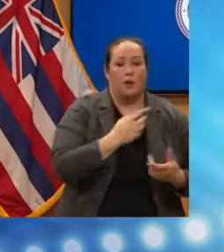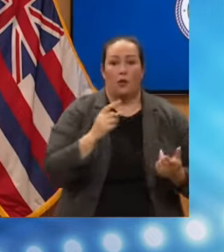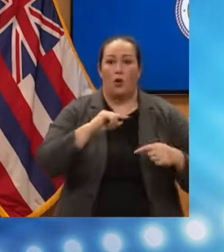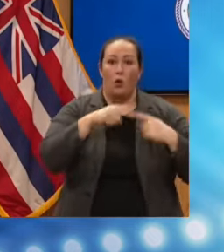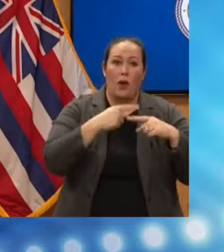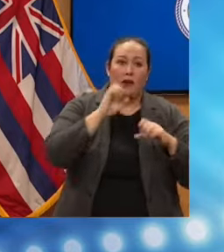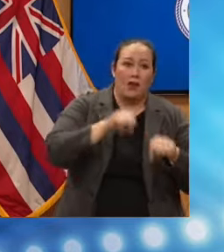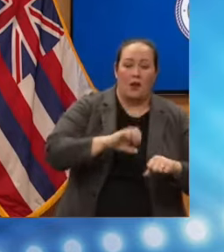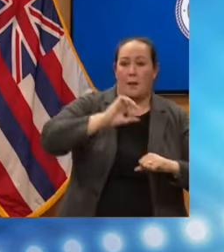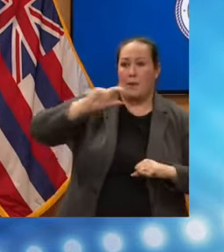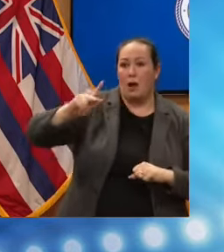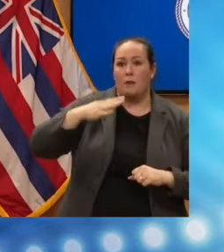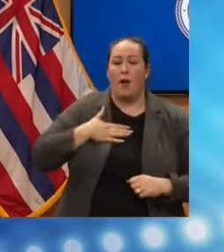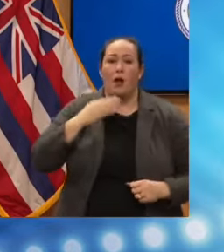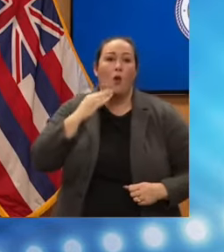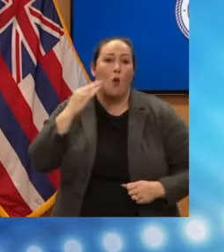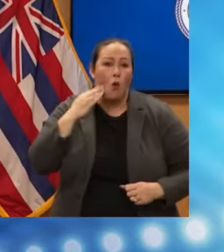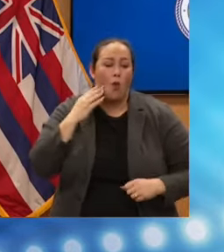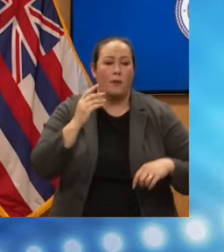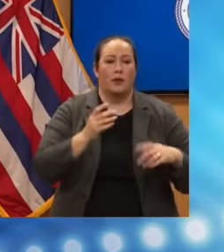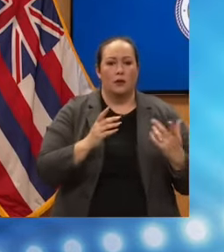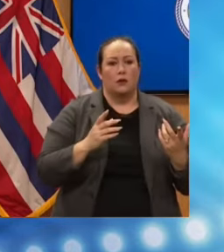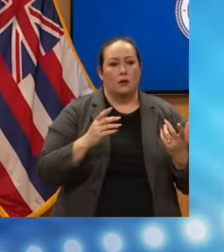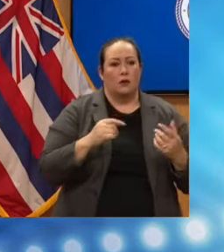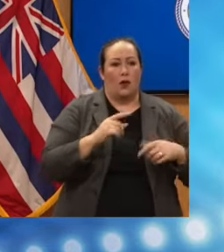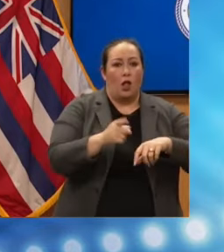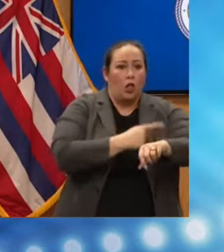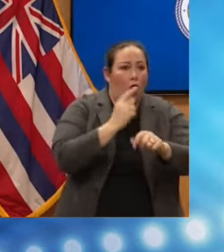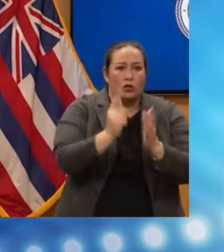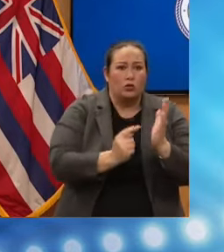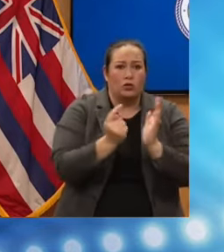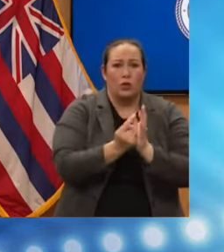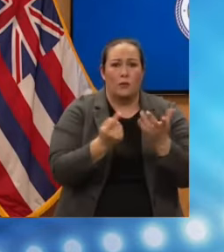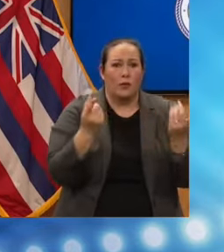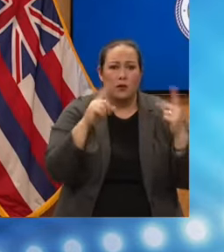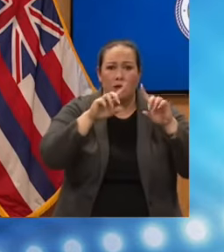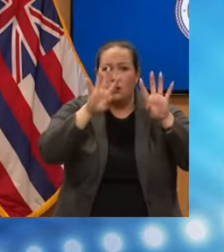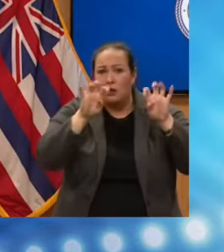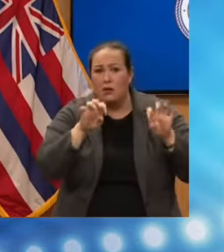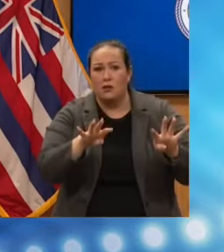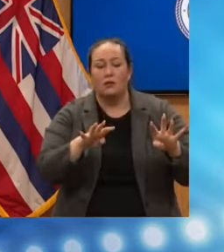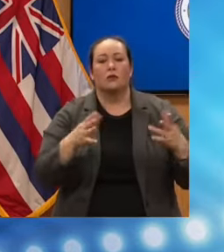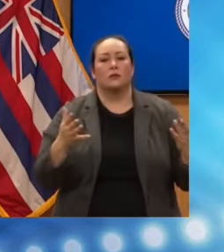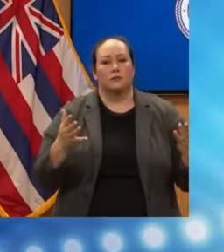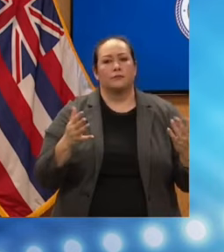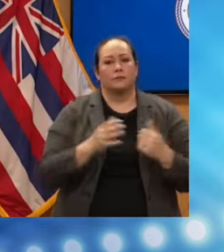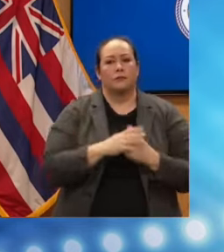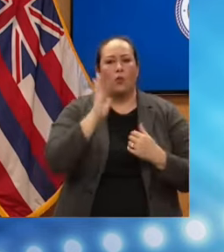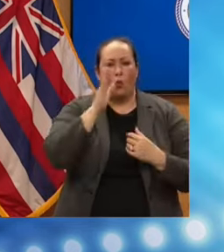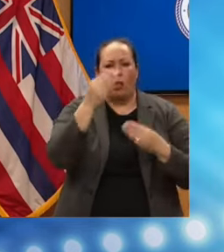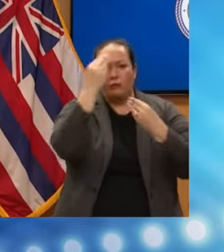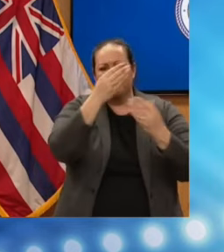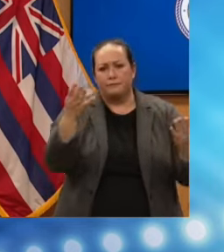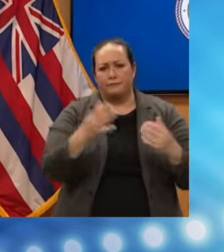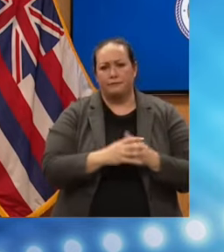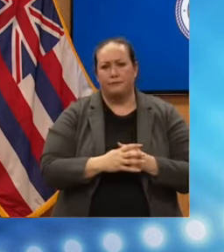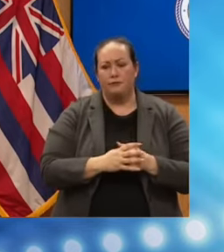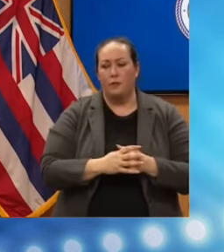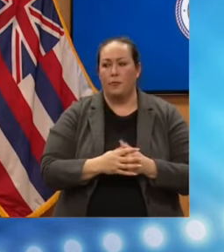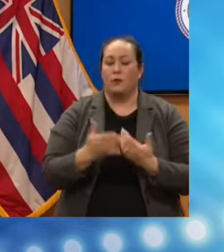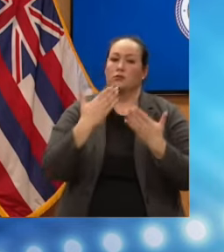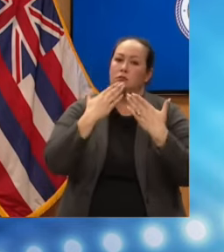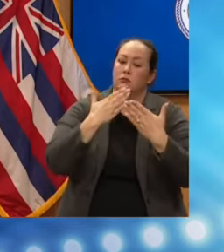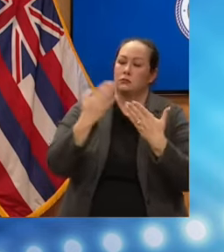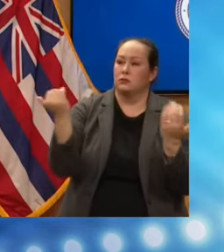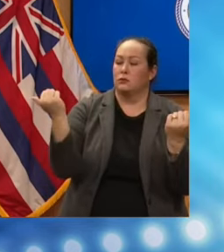back to my home? And what's the long-term plan? I mostly, however, want to thank all the partners, the